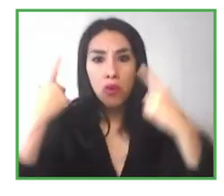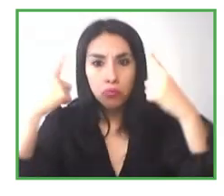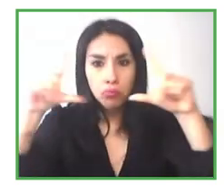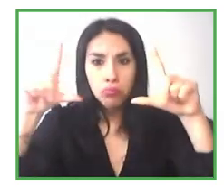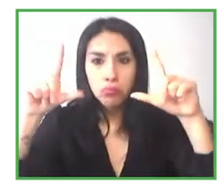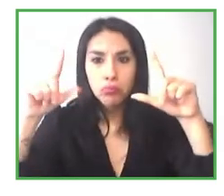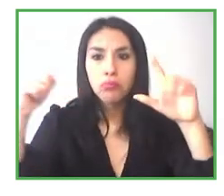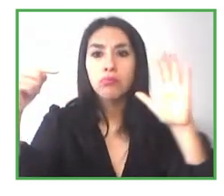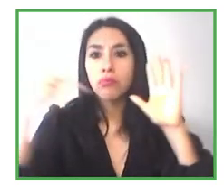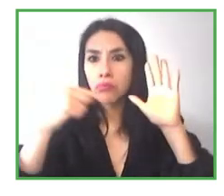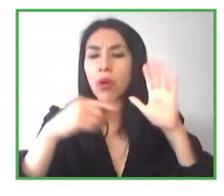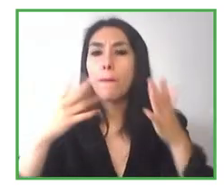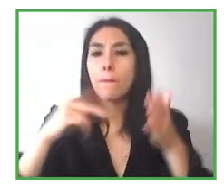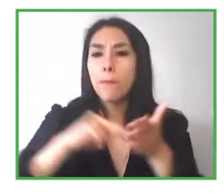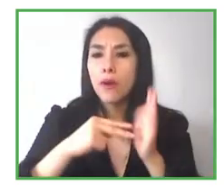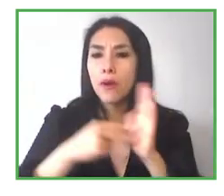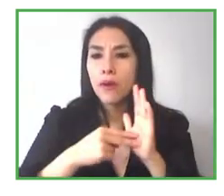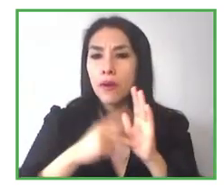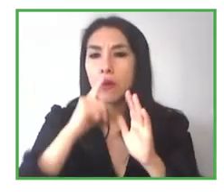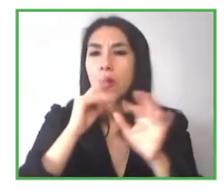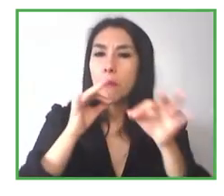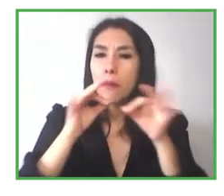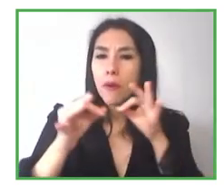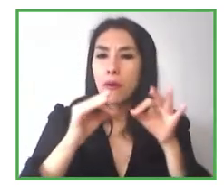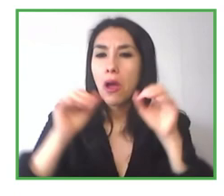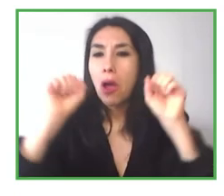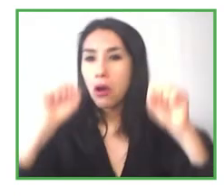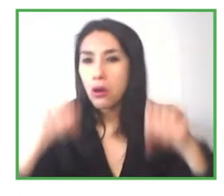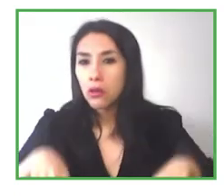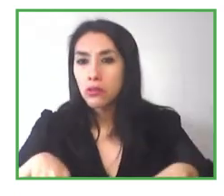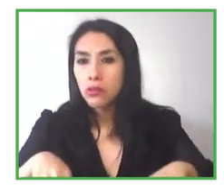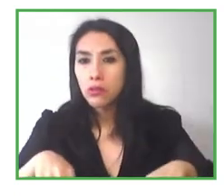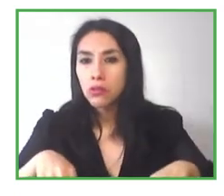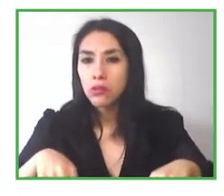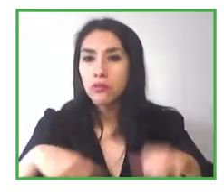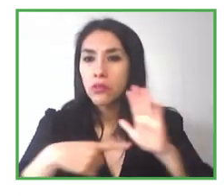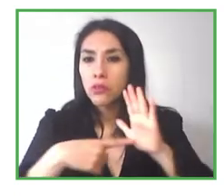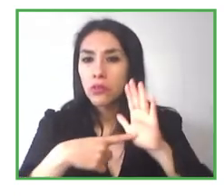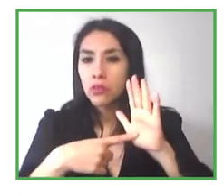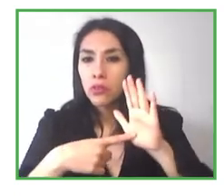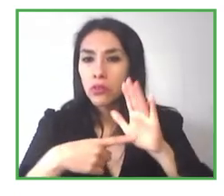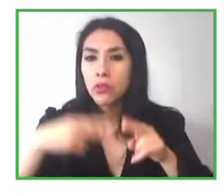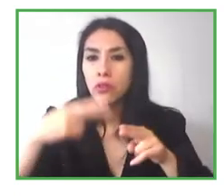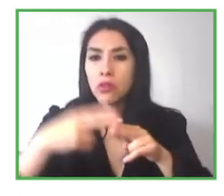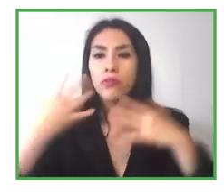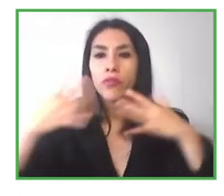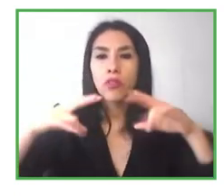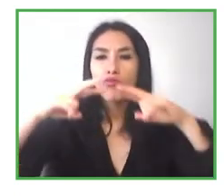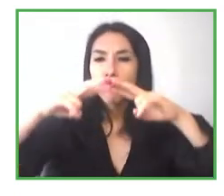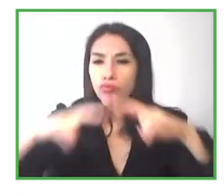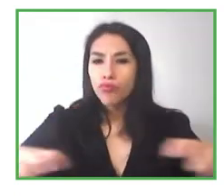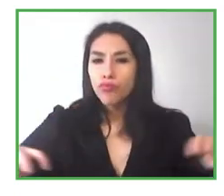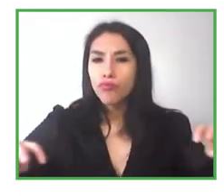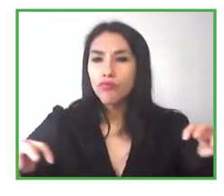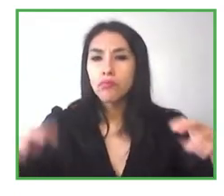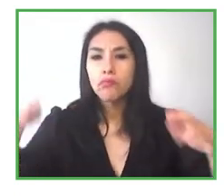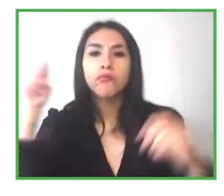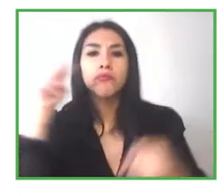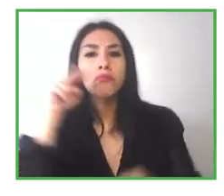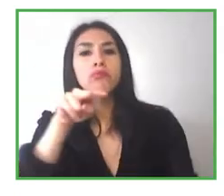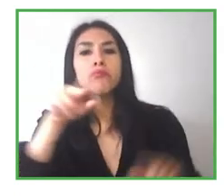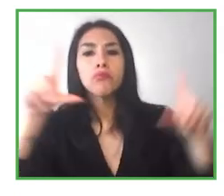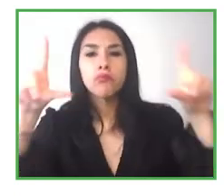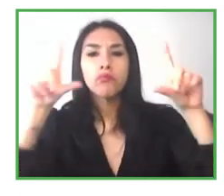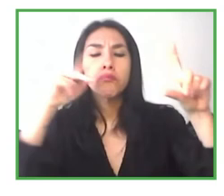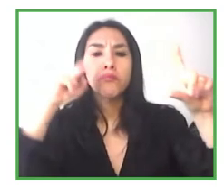in the photo. And he could actually use our explore feature to run his finger over the glass screen and feel what was